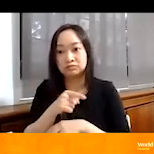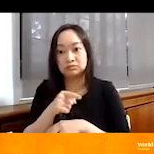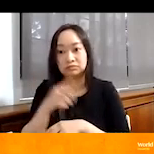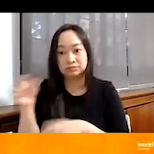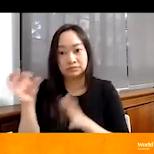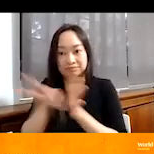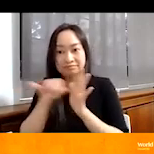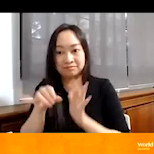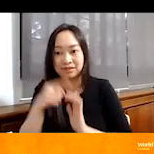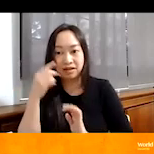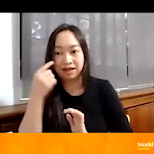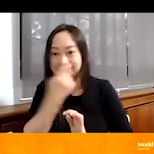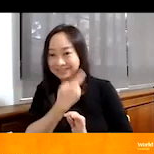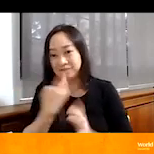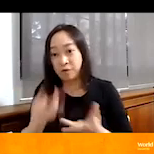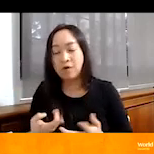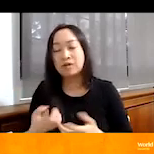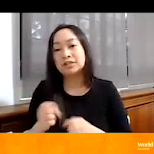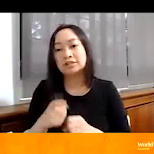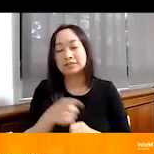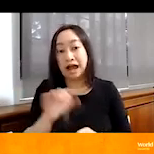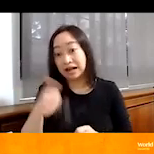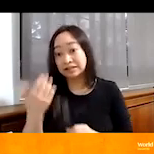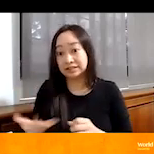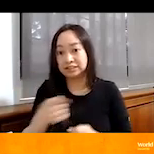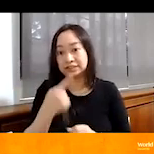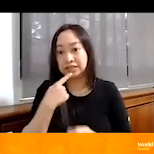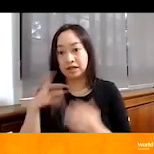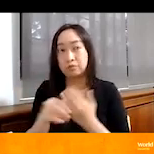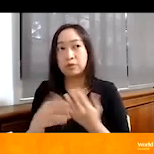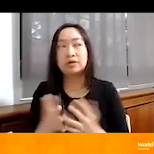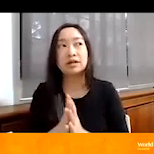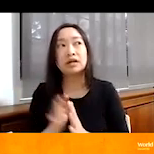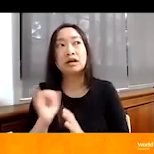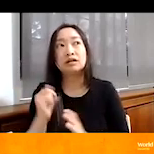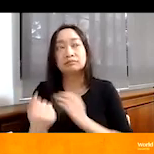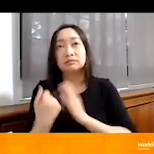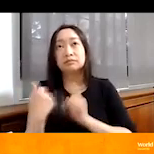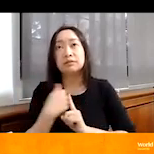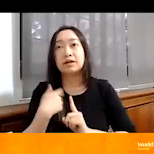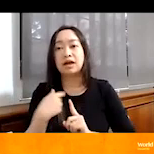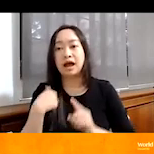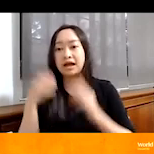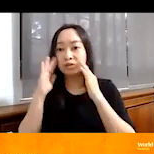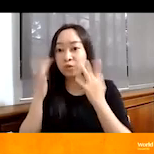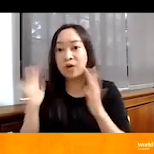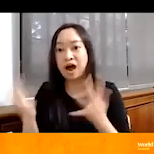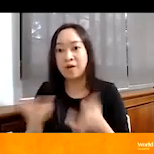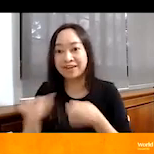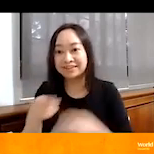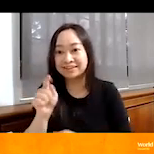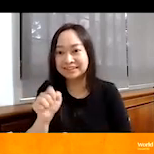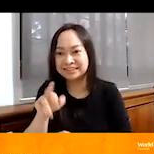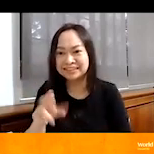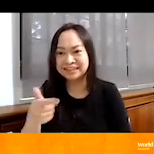piece that stood with me was what she said. She said, I didn't know, you know, that I was, I didn't know how to handle tear gas. And I thought in my mind,